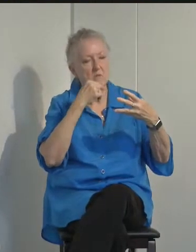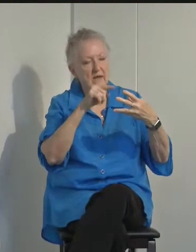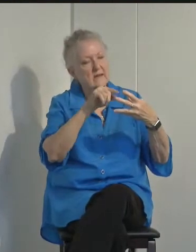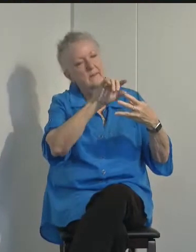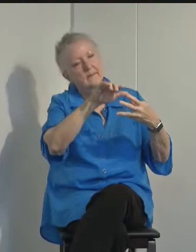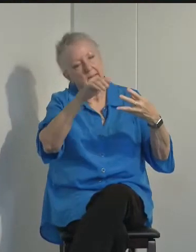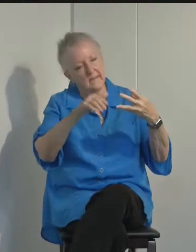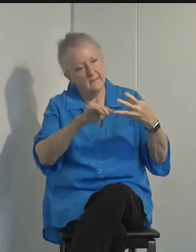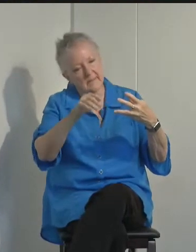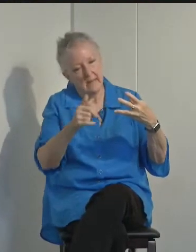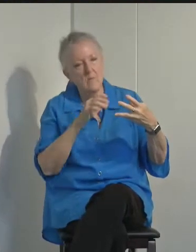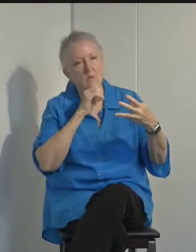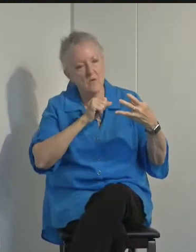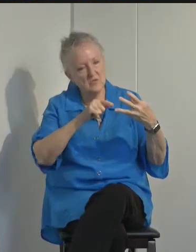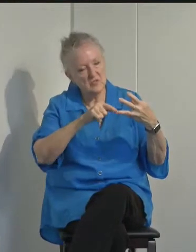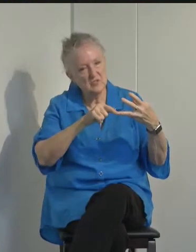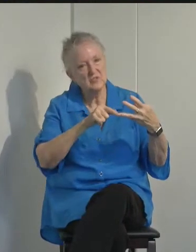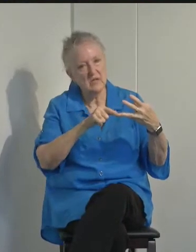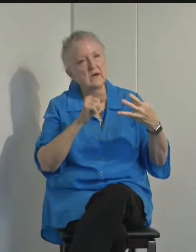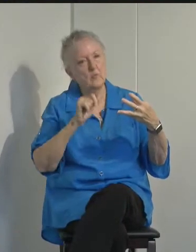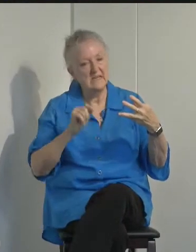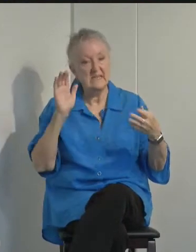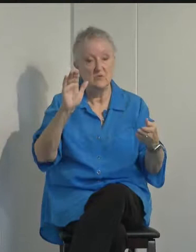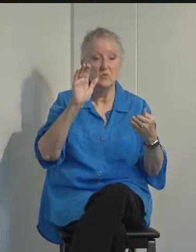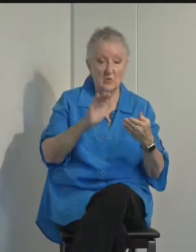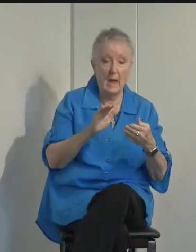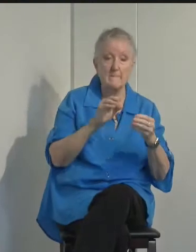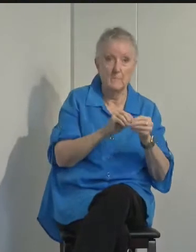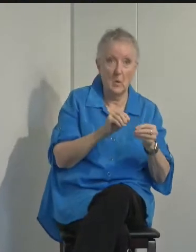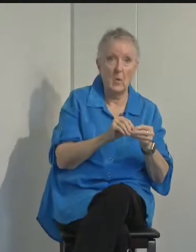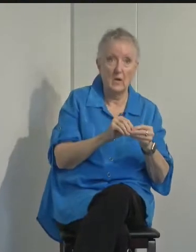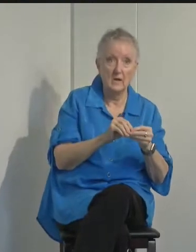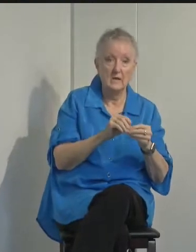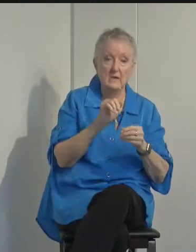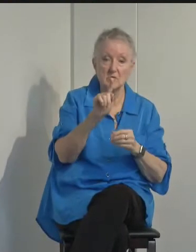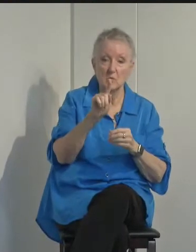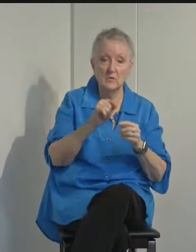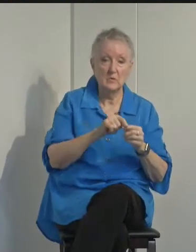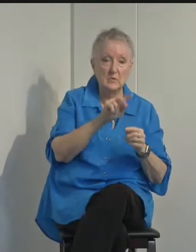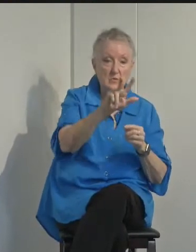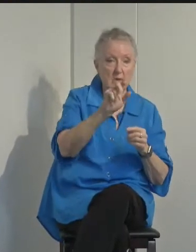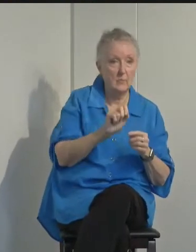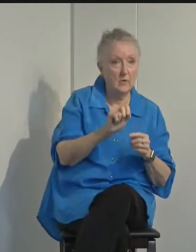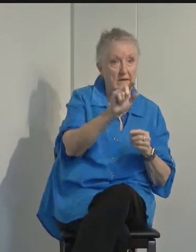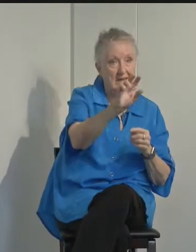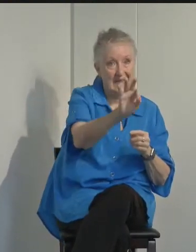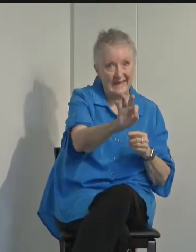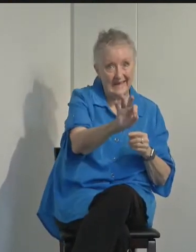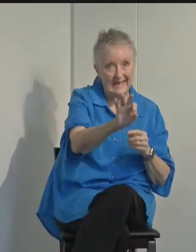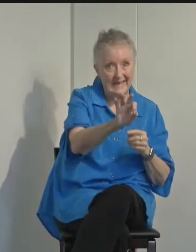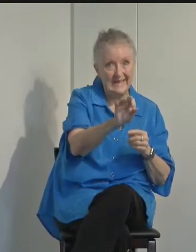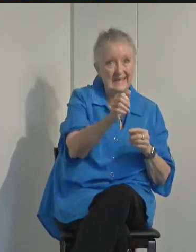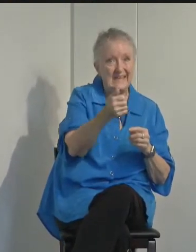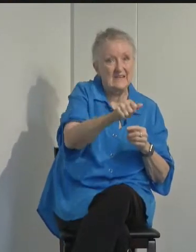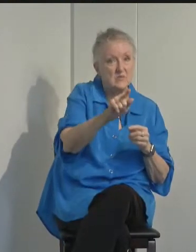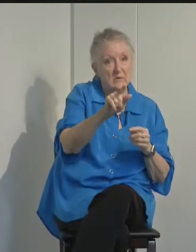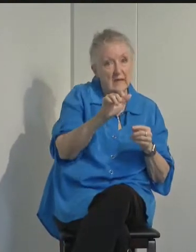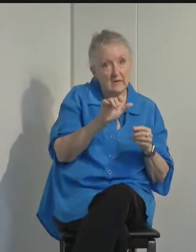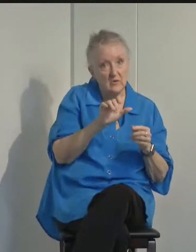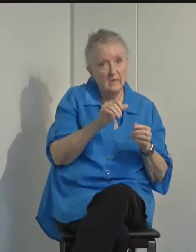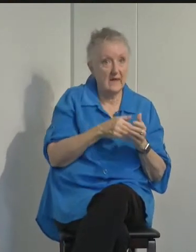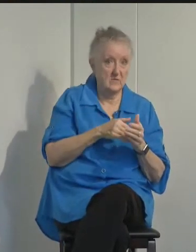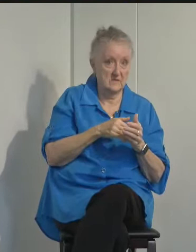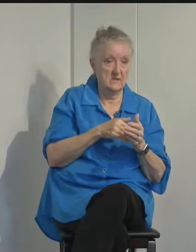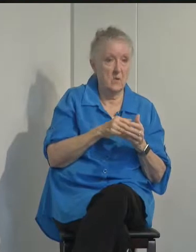we will need to decrease our adjusted case rate to 1 to 3.9 per 100,000,